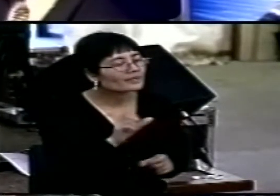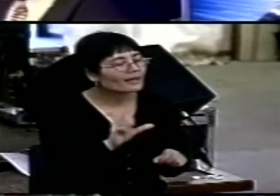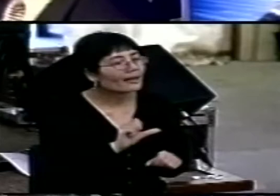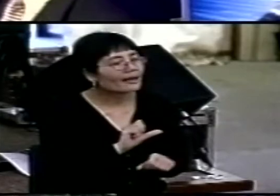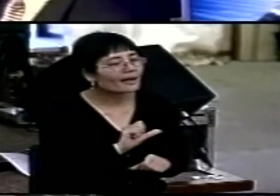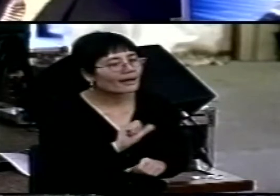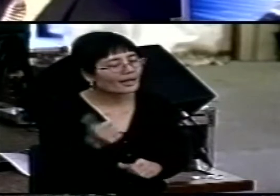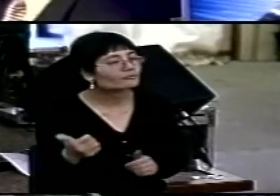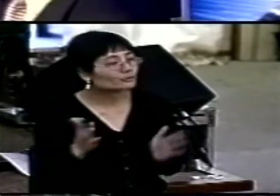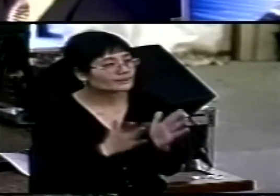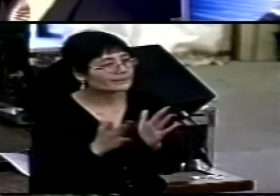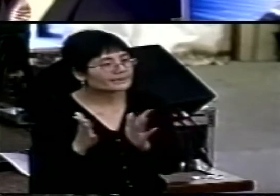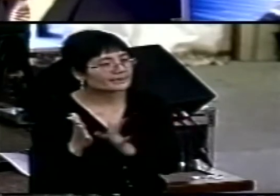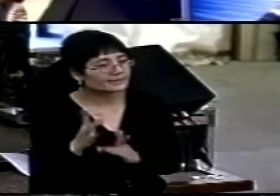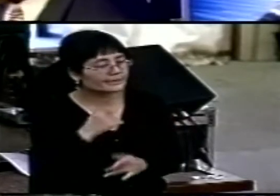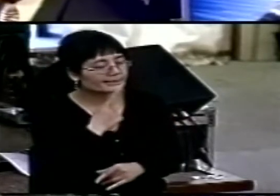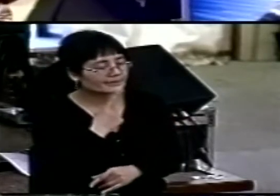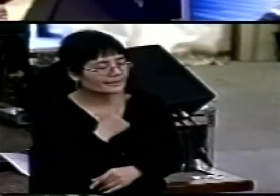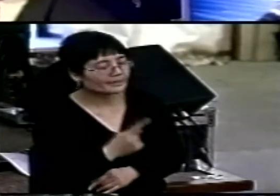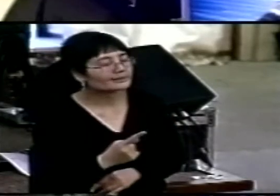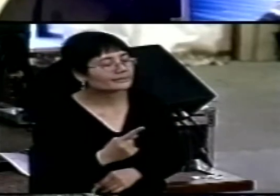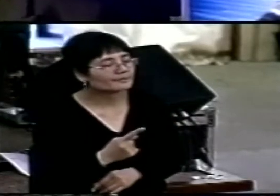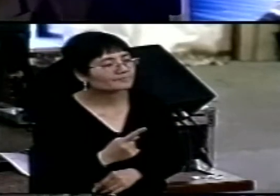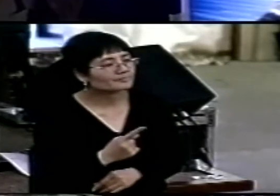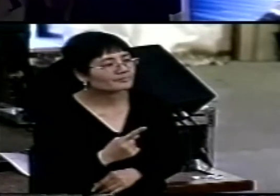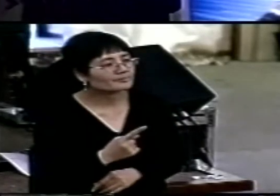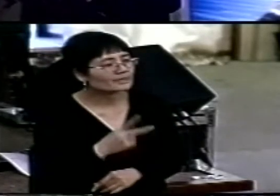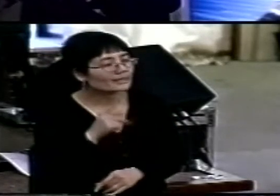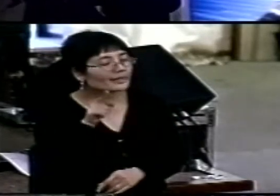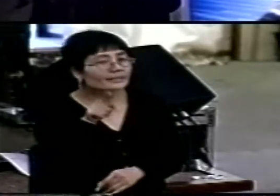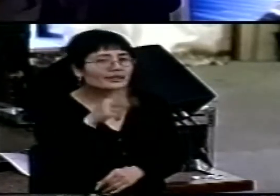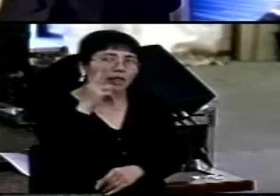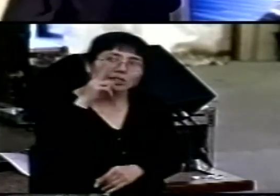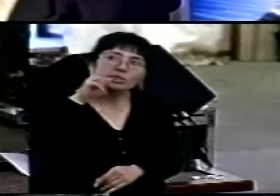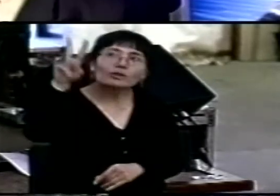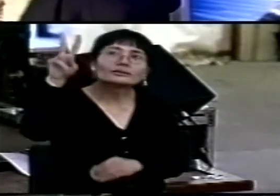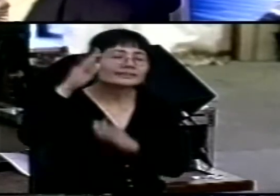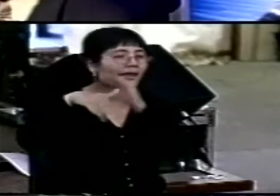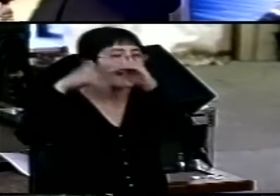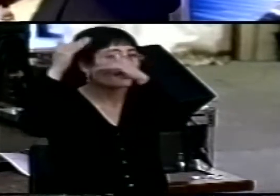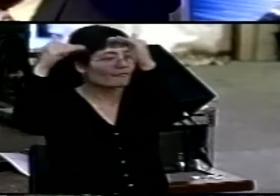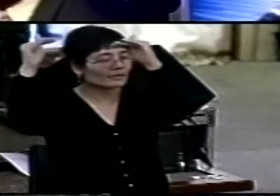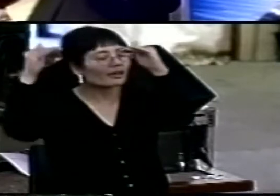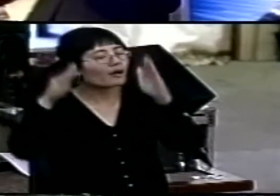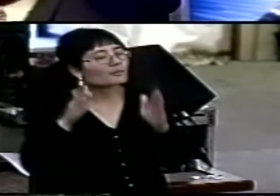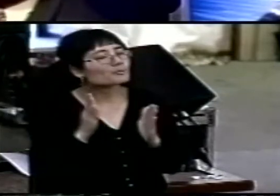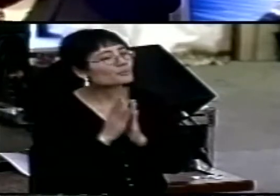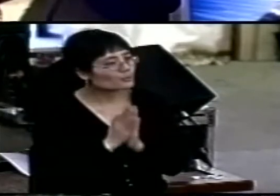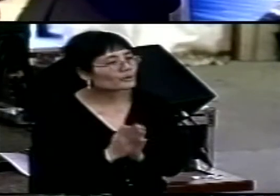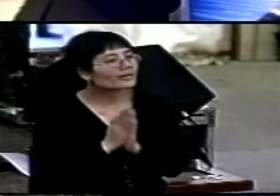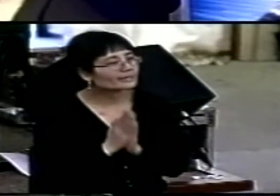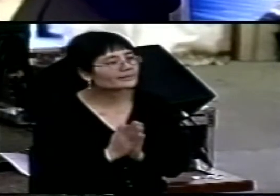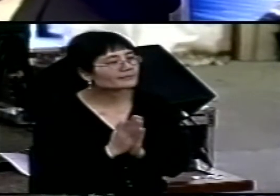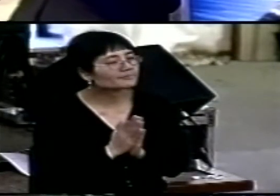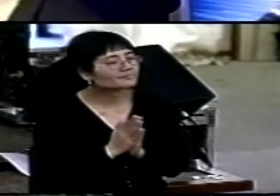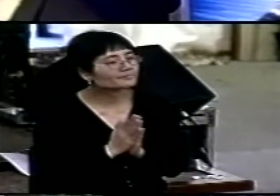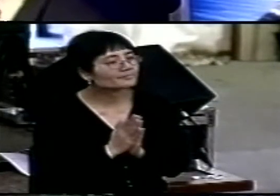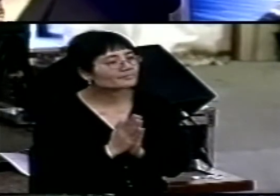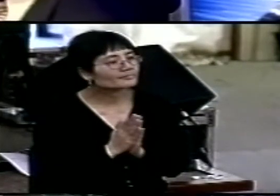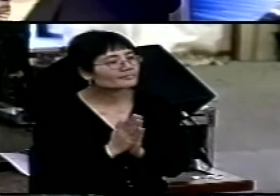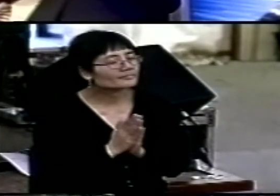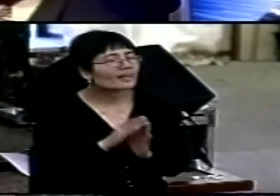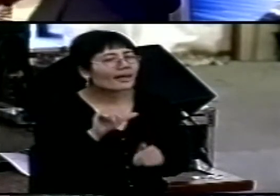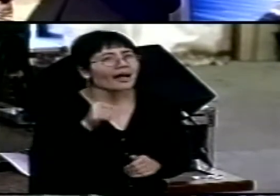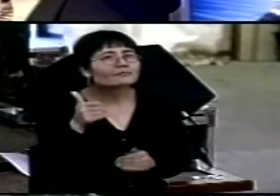said this, verse 1 of chapter 17, he looked towards heaven and prayed. I like to truncate that. And after